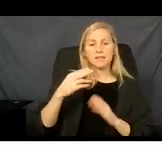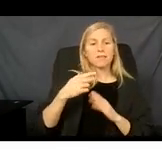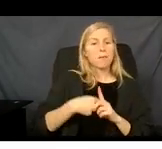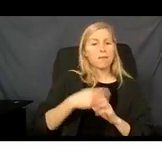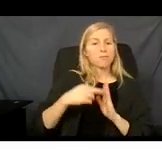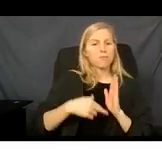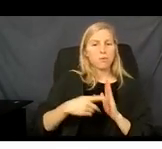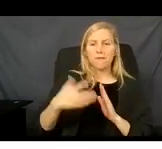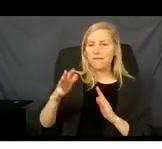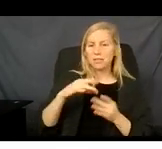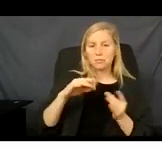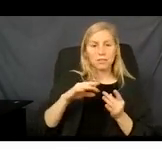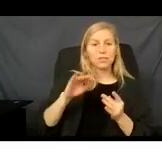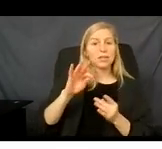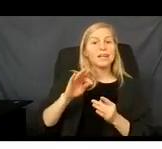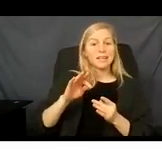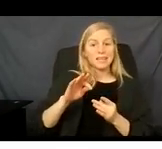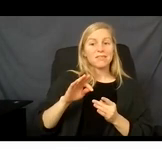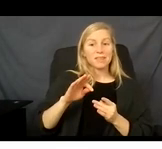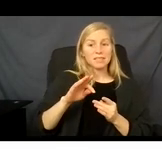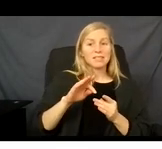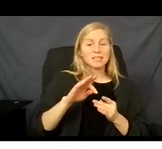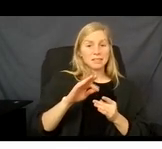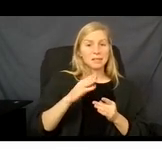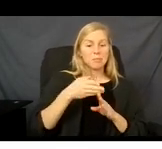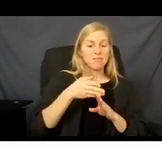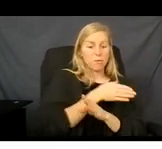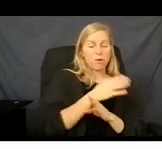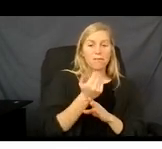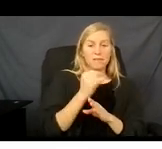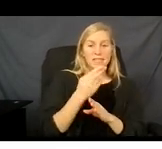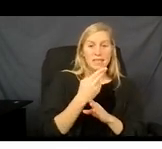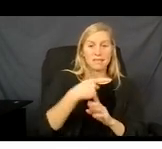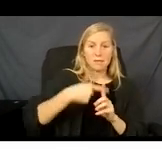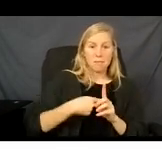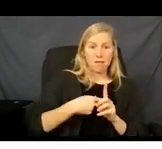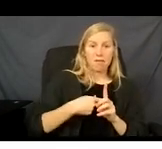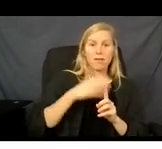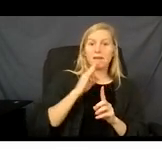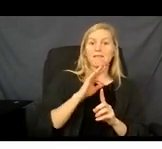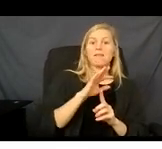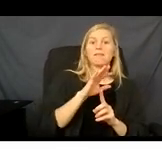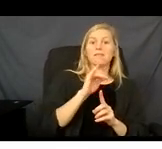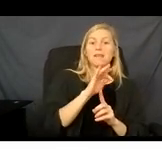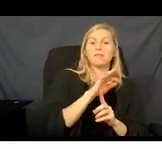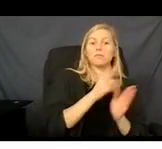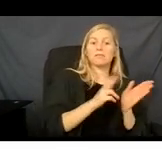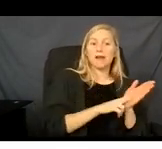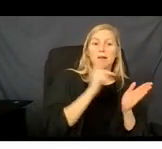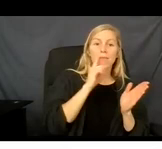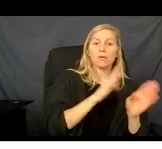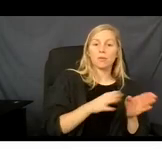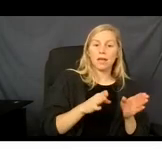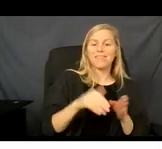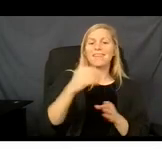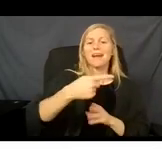if you are picking a plan between the 1st and the 15th of a month, the plan would be effective the next month. If you